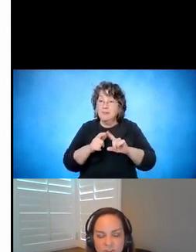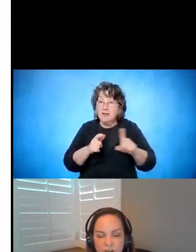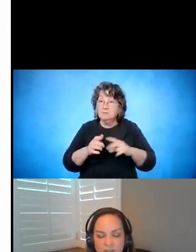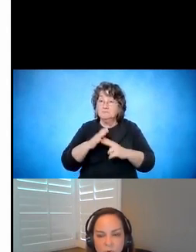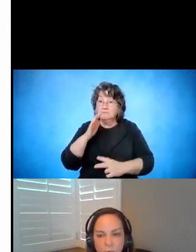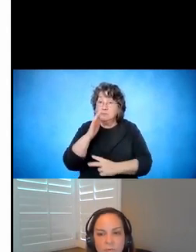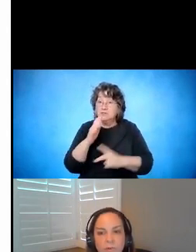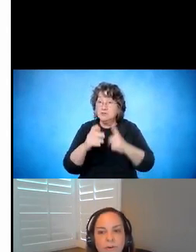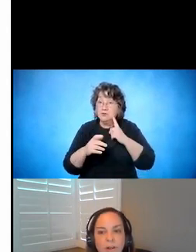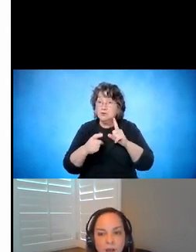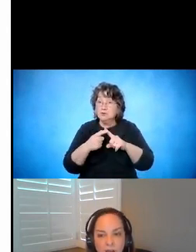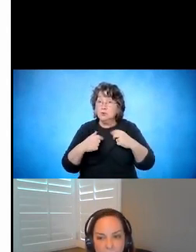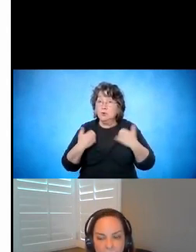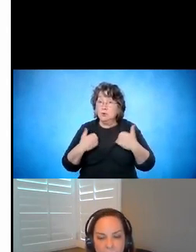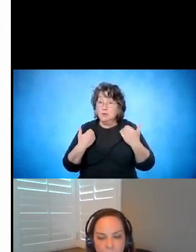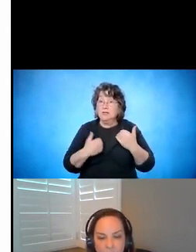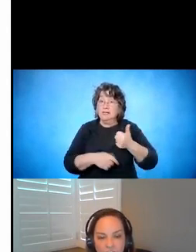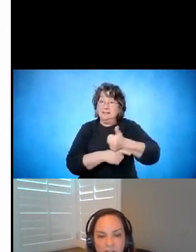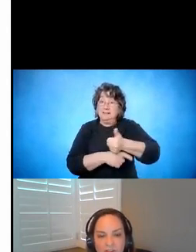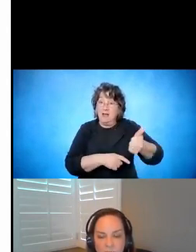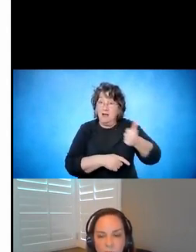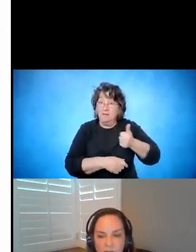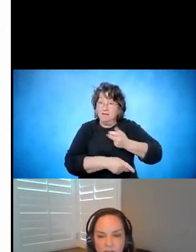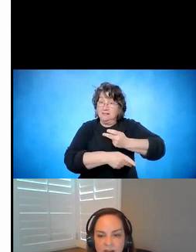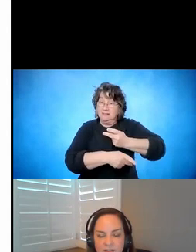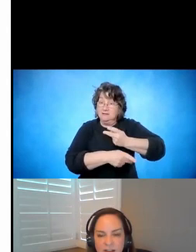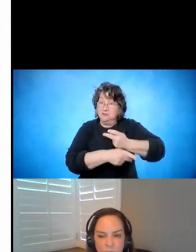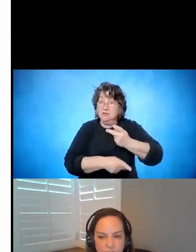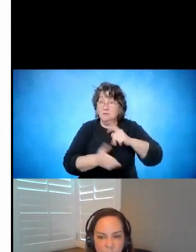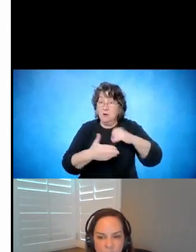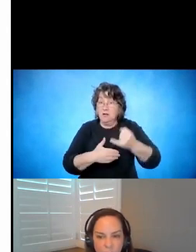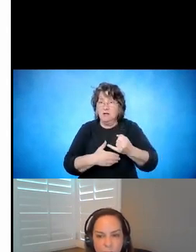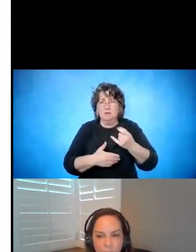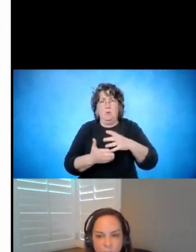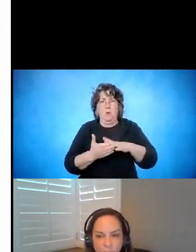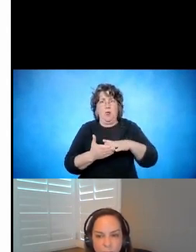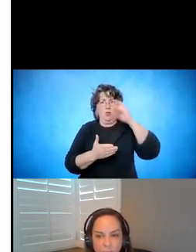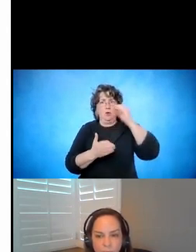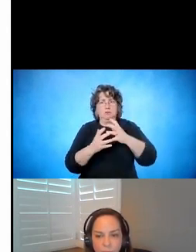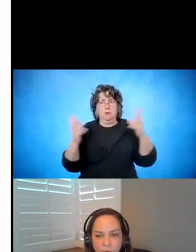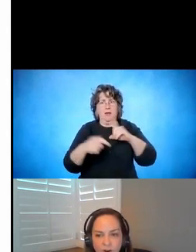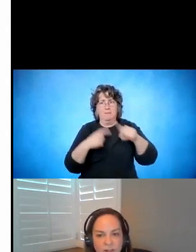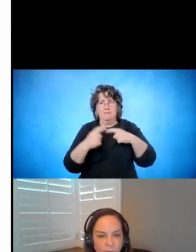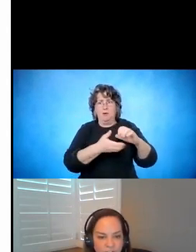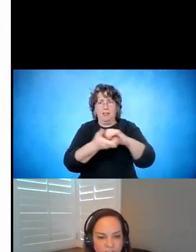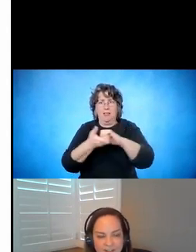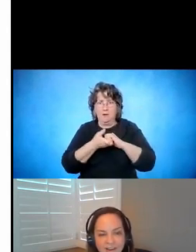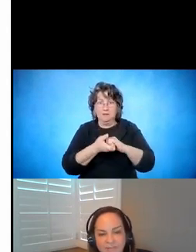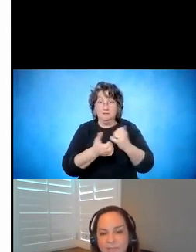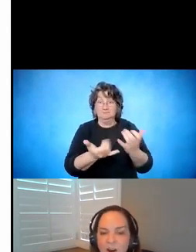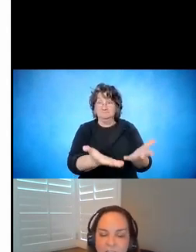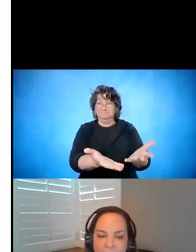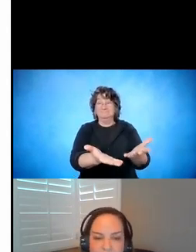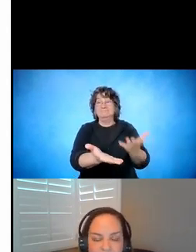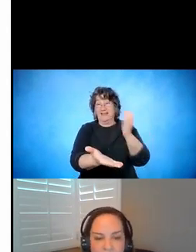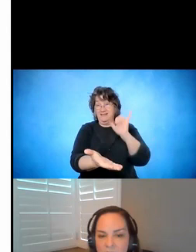Project, we learned a lot about collaboration. And this, the next slide will show you what our collaboration looks like.